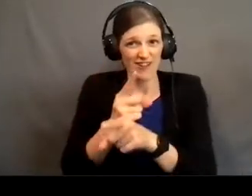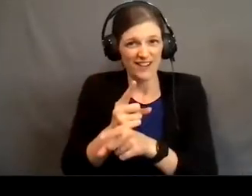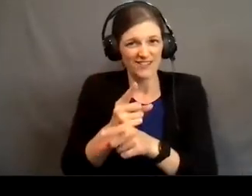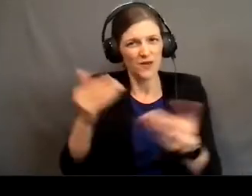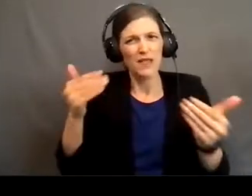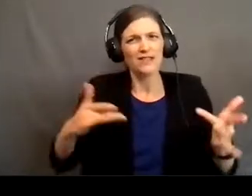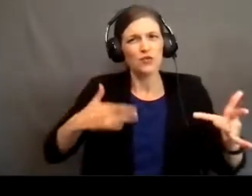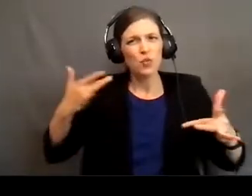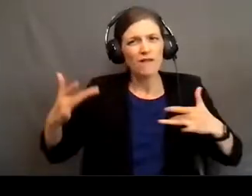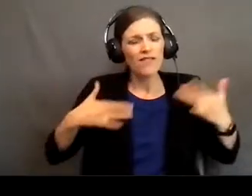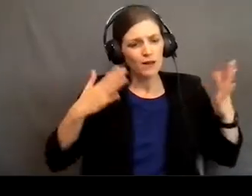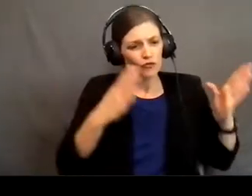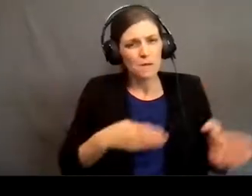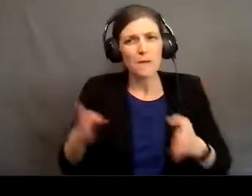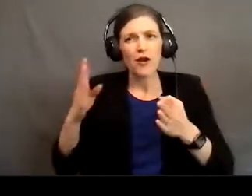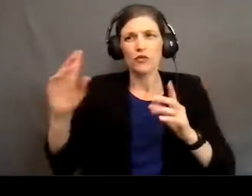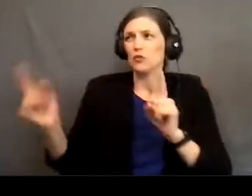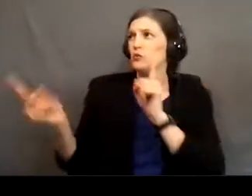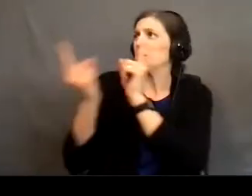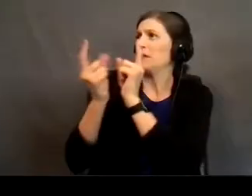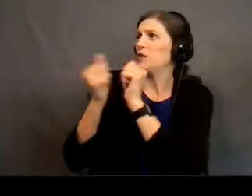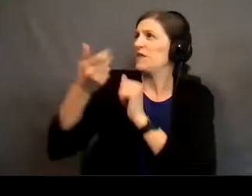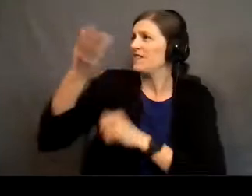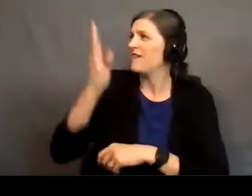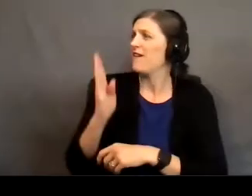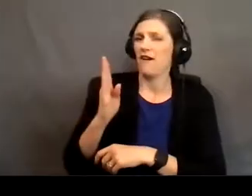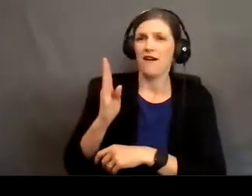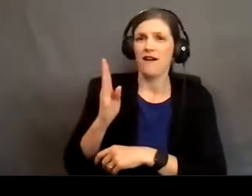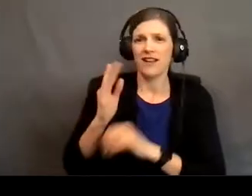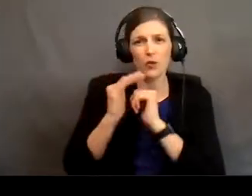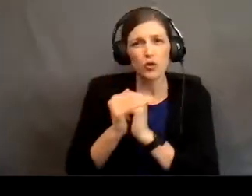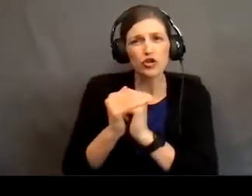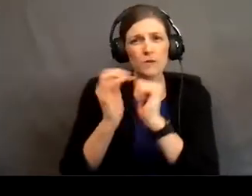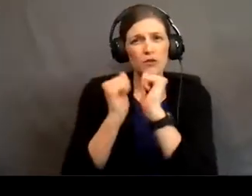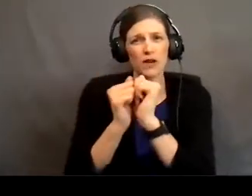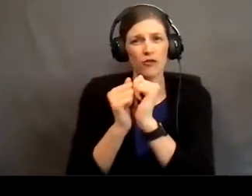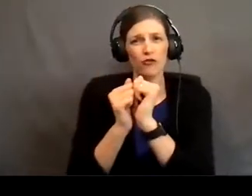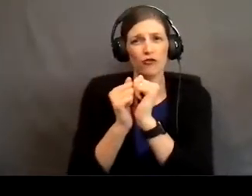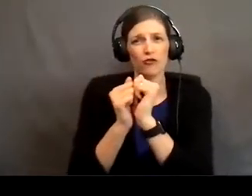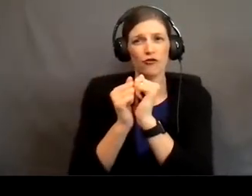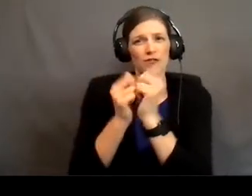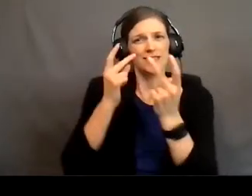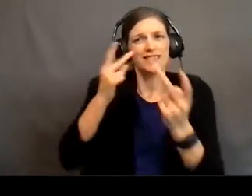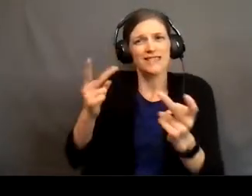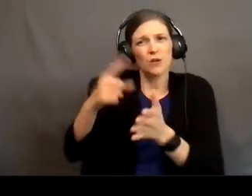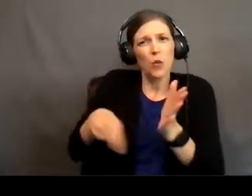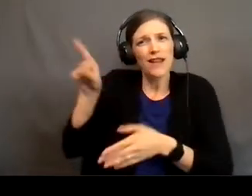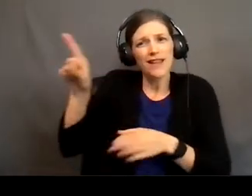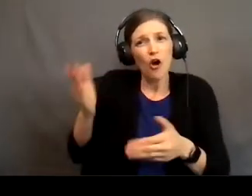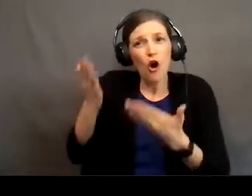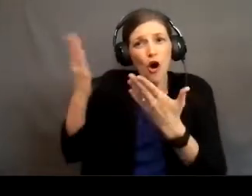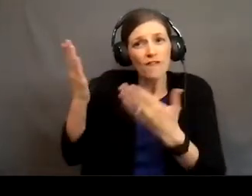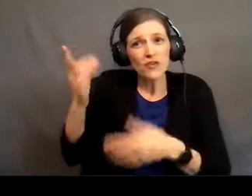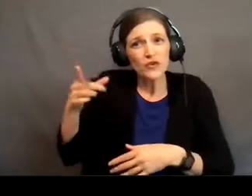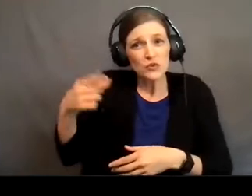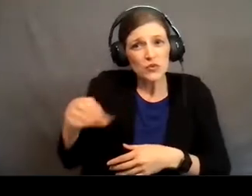joyfully prepare to meet with God in worship together. Look at what he offers you. What do we have to